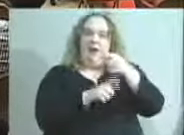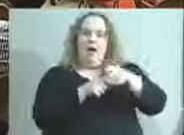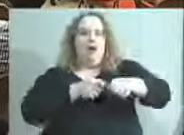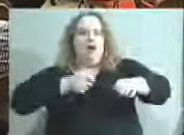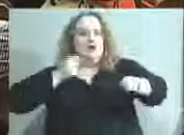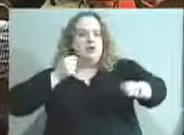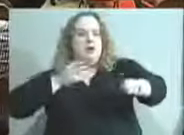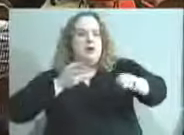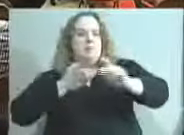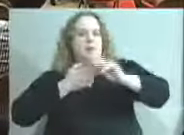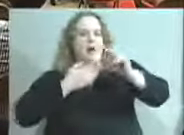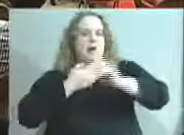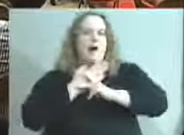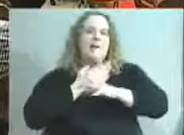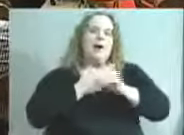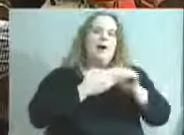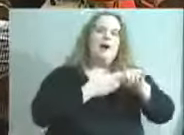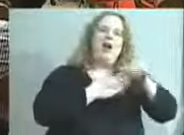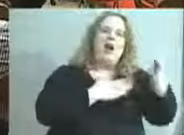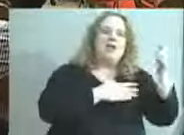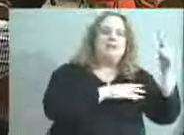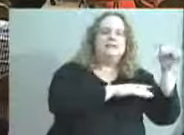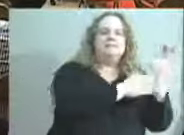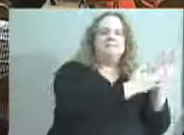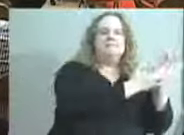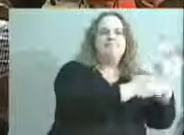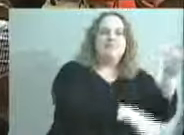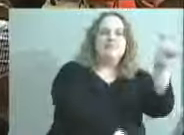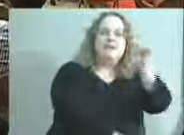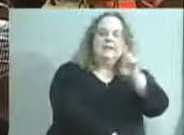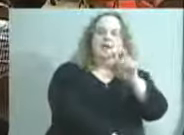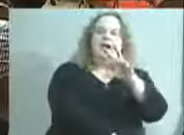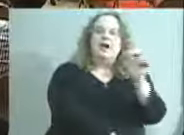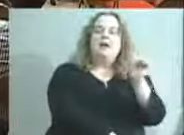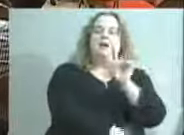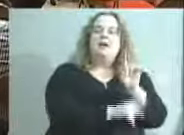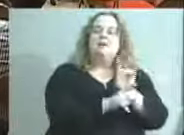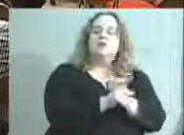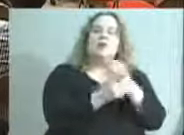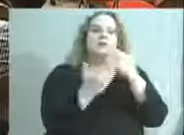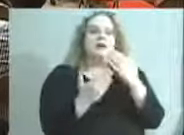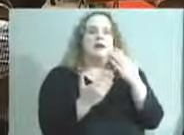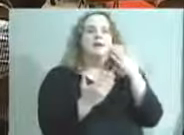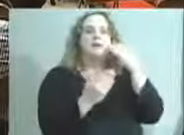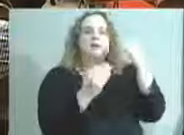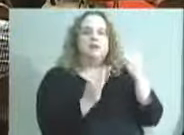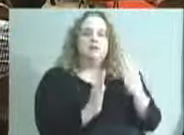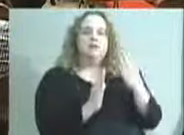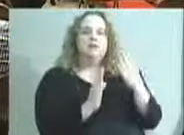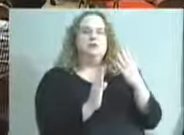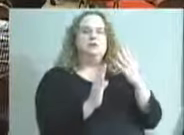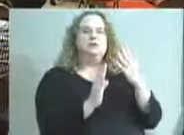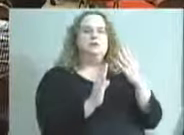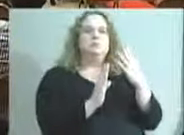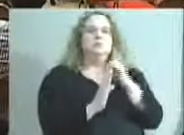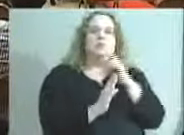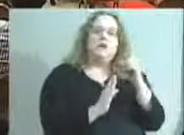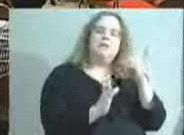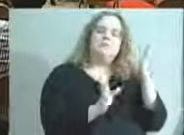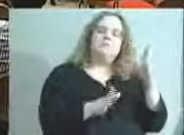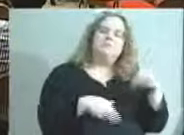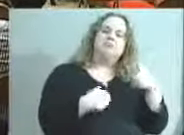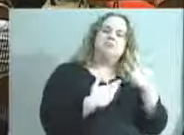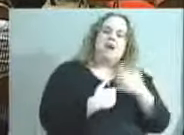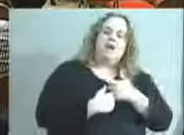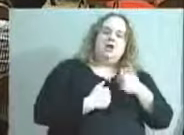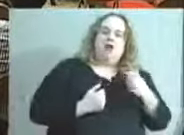around the city. And I really just want to thank all of our teachers who go beyond the classroom to share their individual passions with our